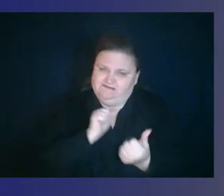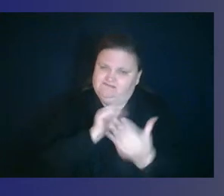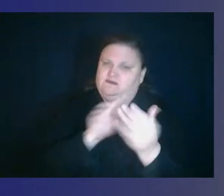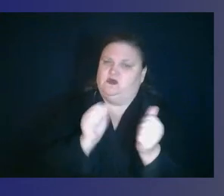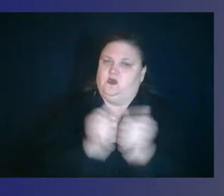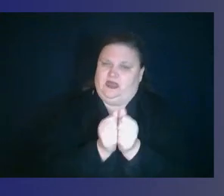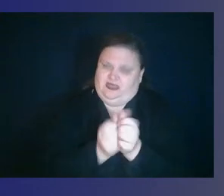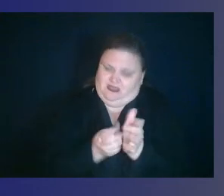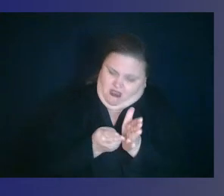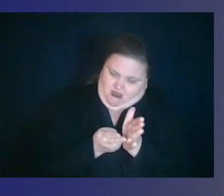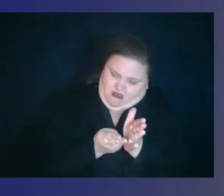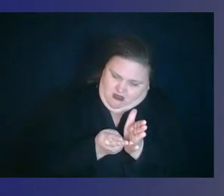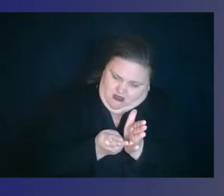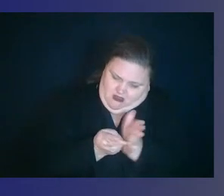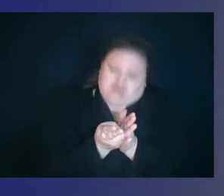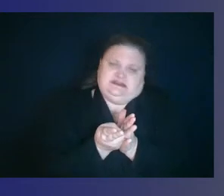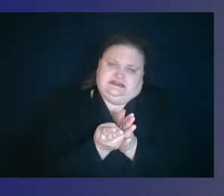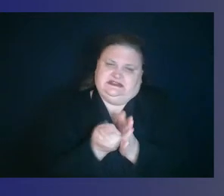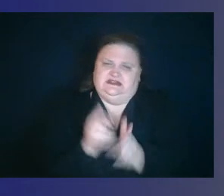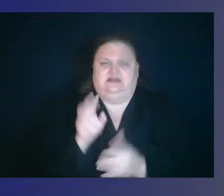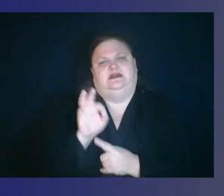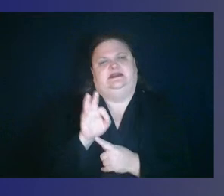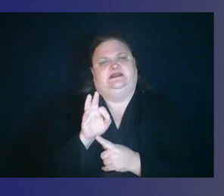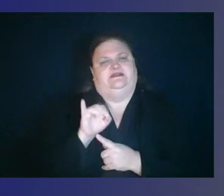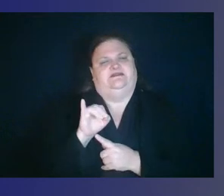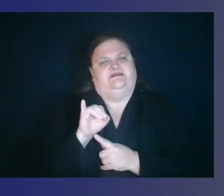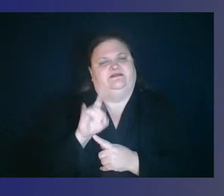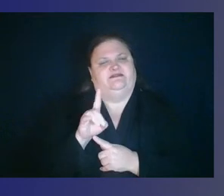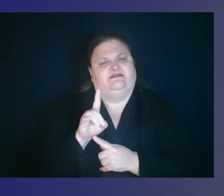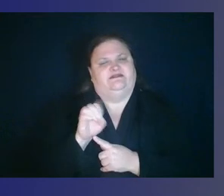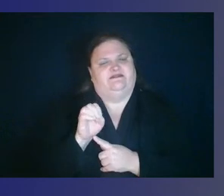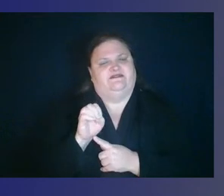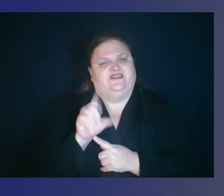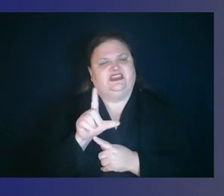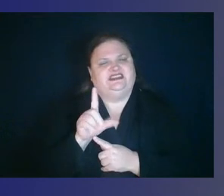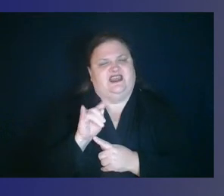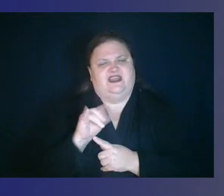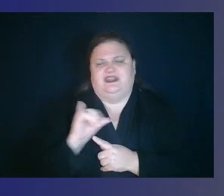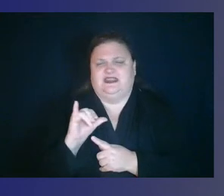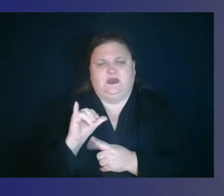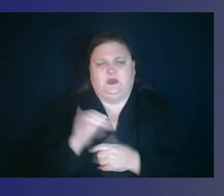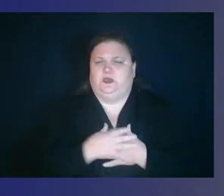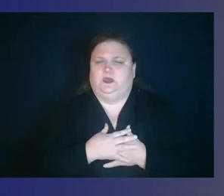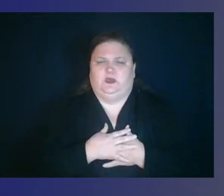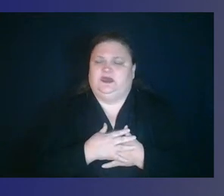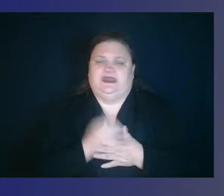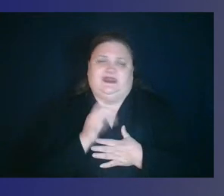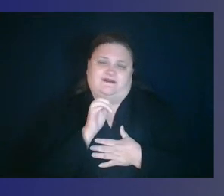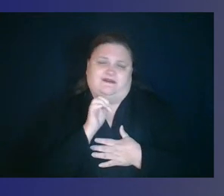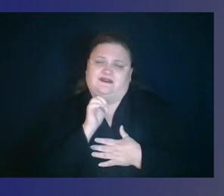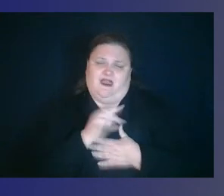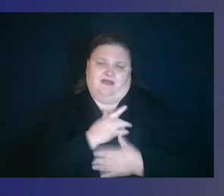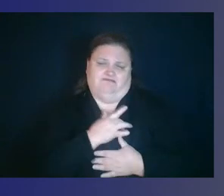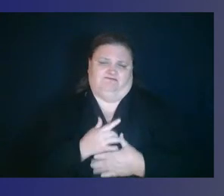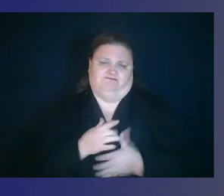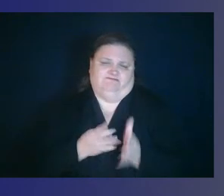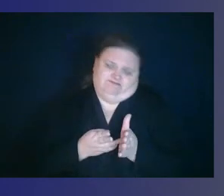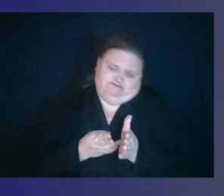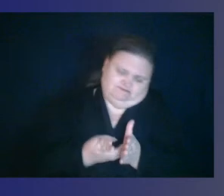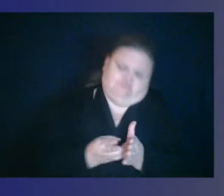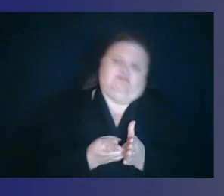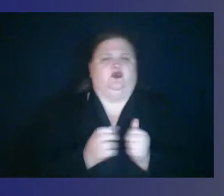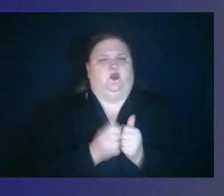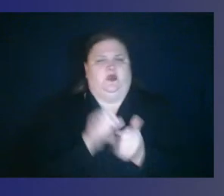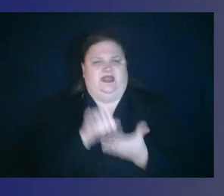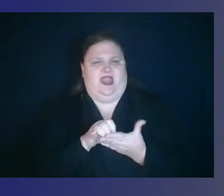there's so many initiative things coming forward. If it's not done with fidelity, uh, then you see situations where